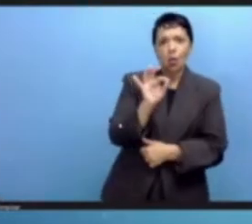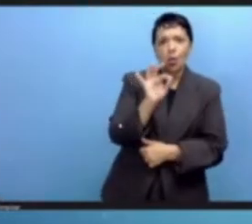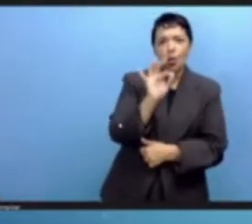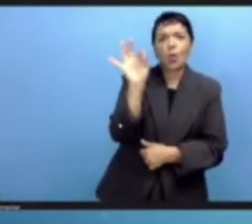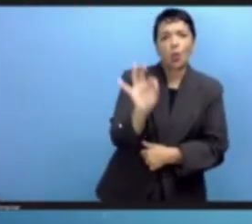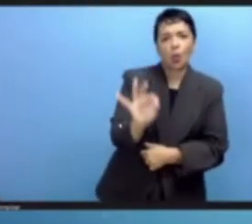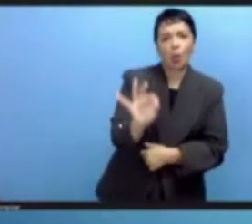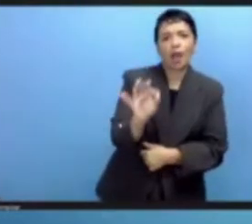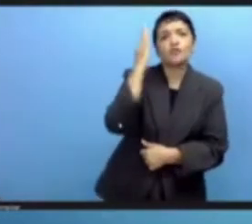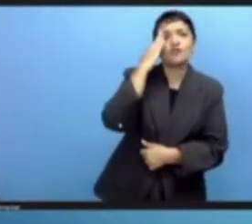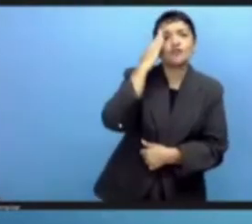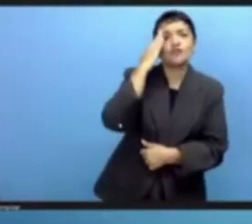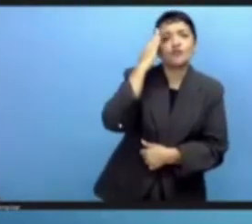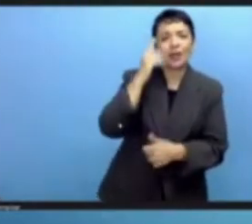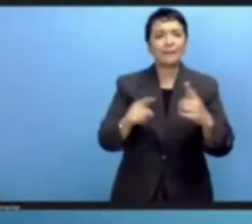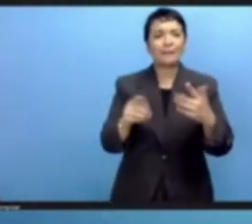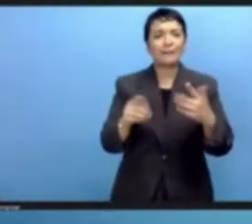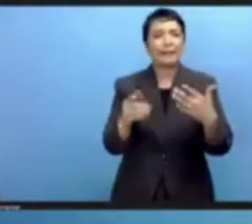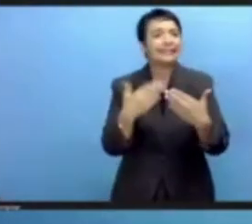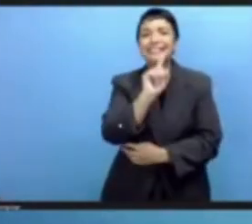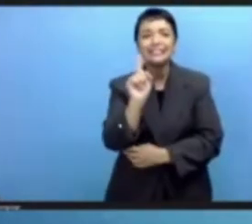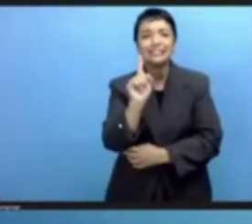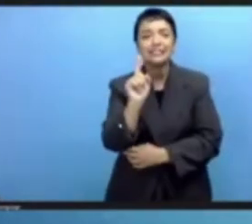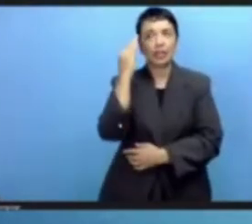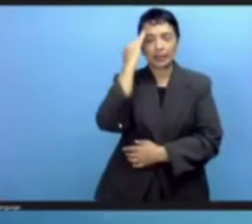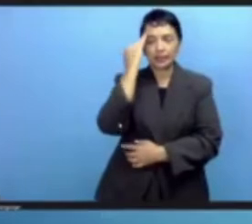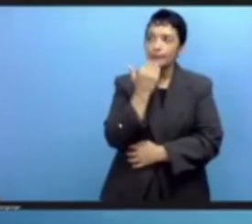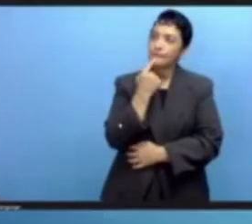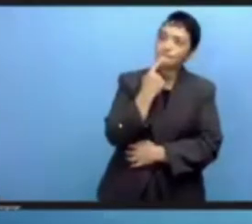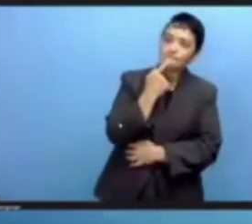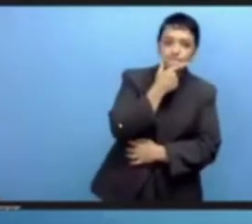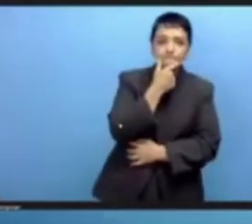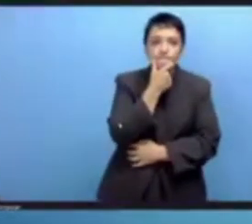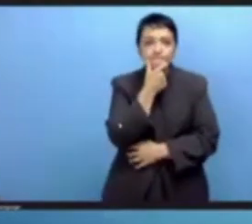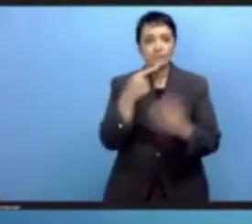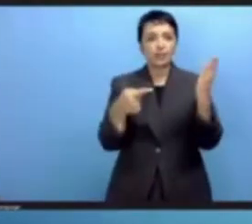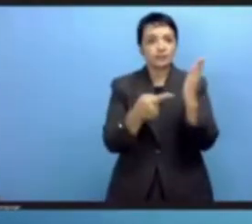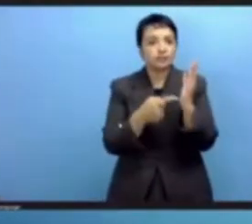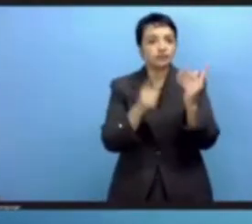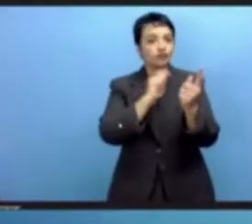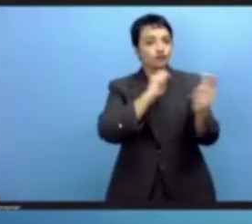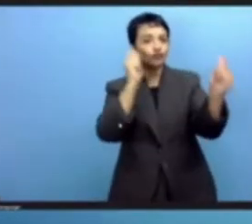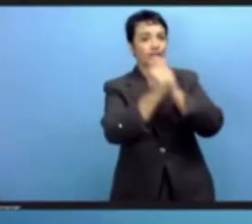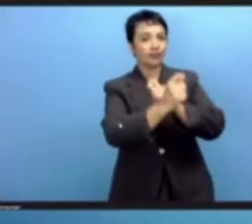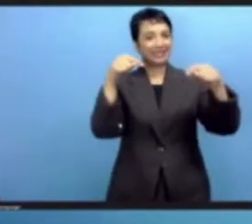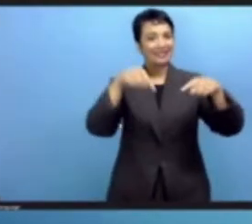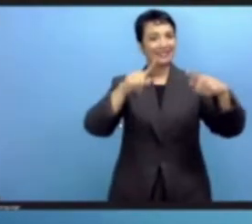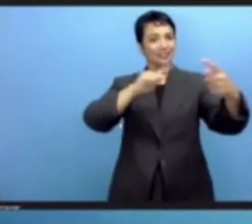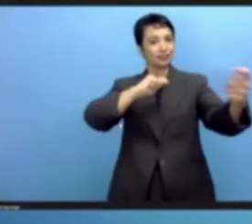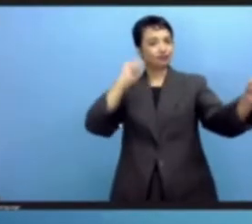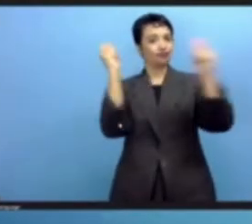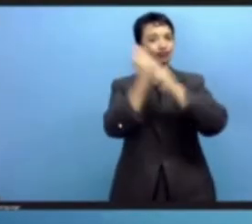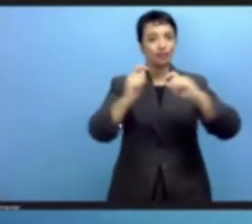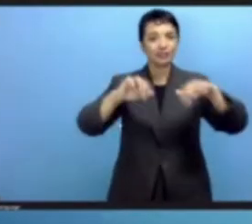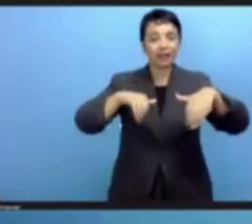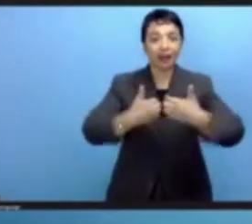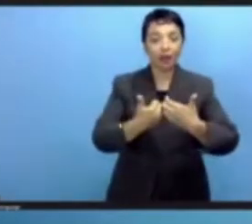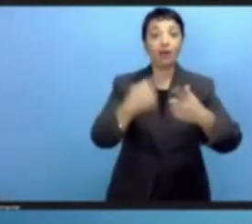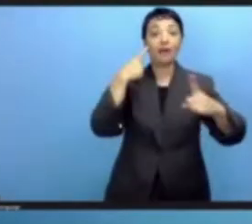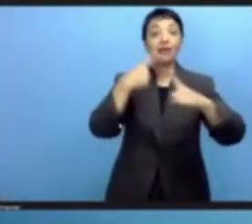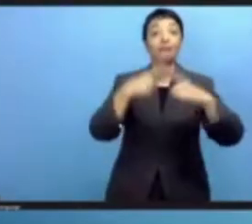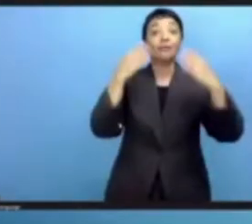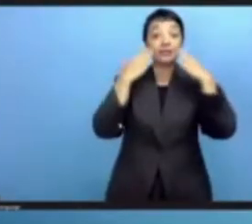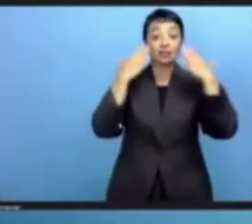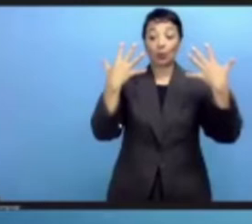is what are the boundaries of digital transformation? and how to execute, how to implement, how to